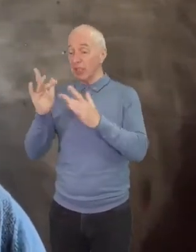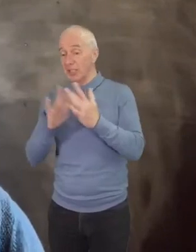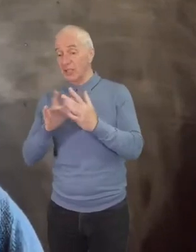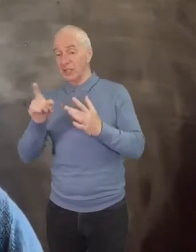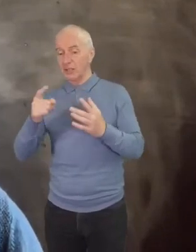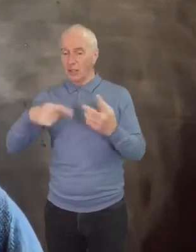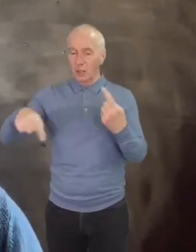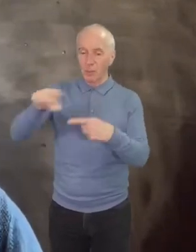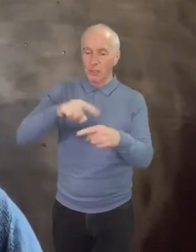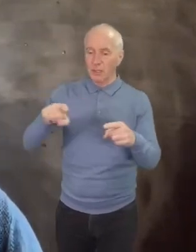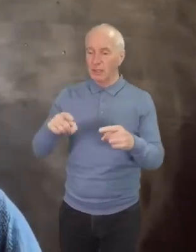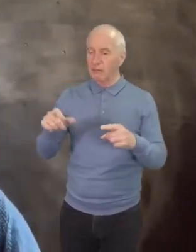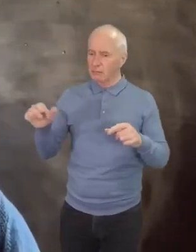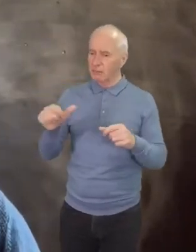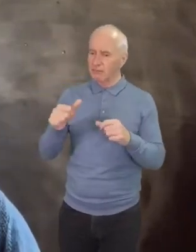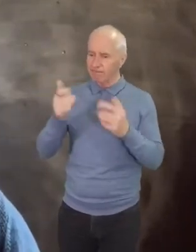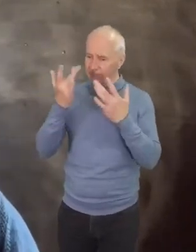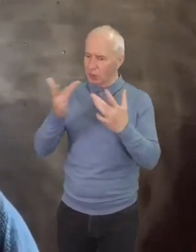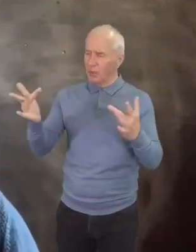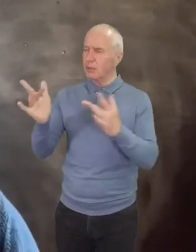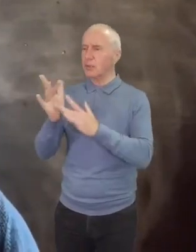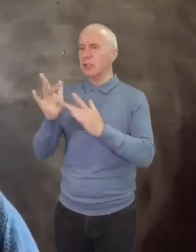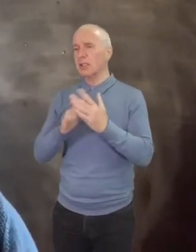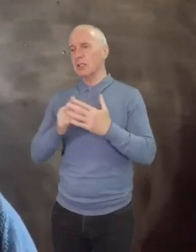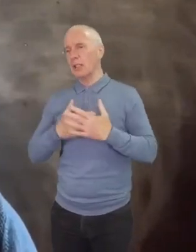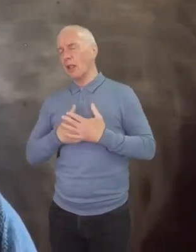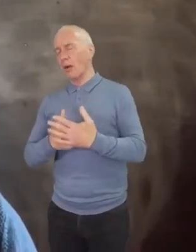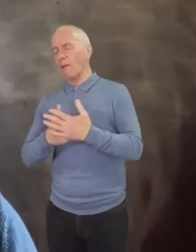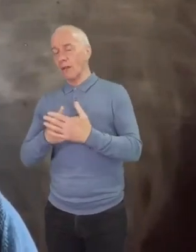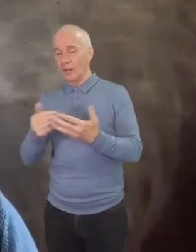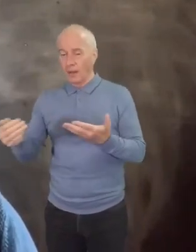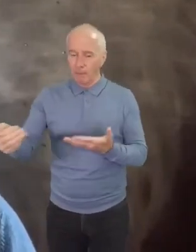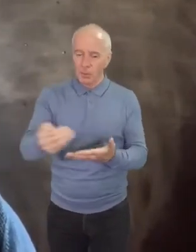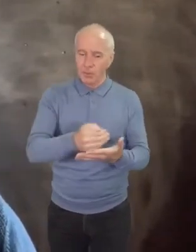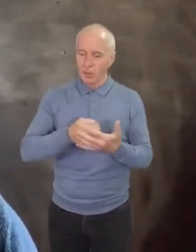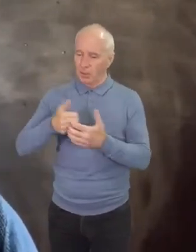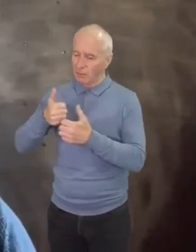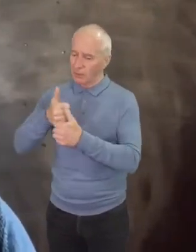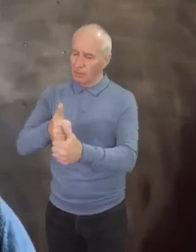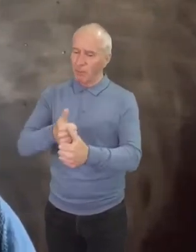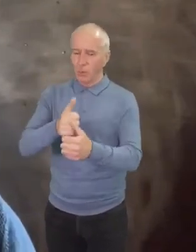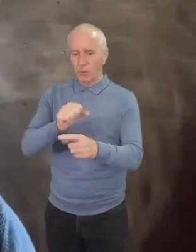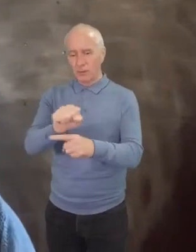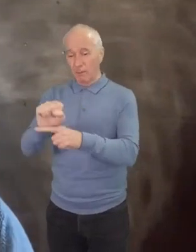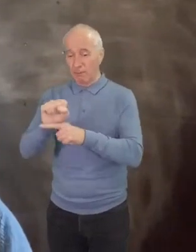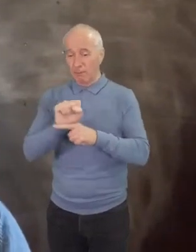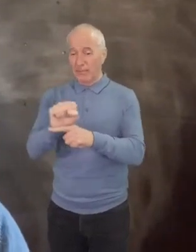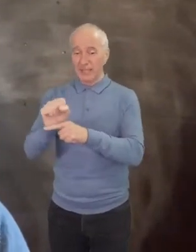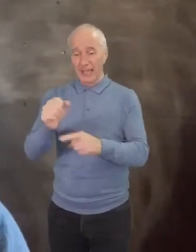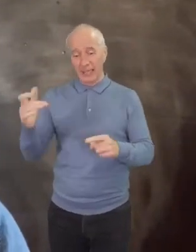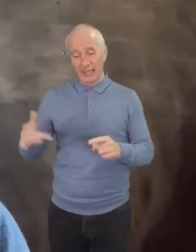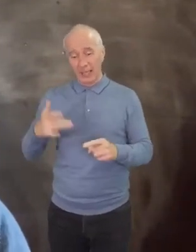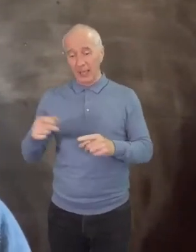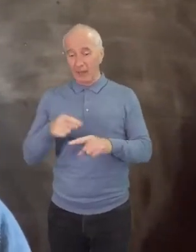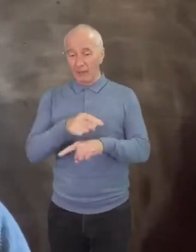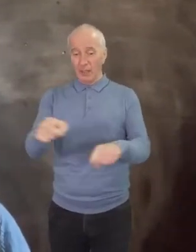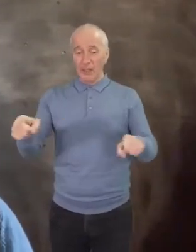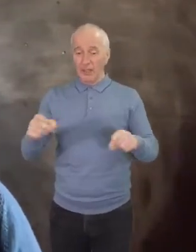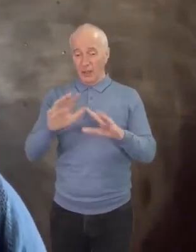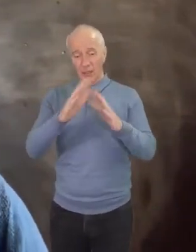of Jesus' love, which preserves, supports and protects lives to those whom the world has despised and dishonoured.